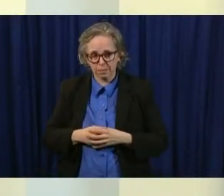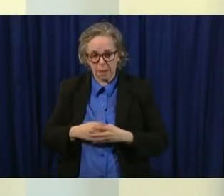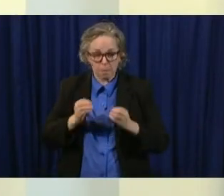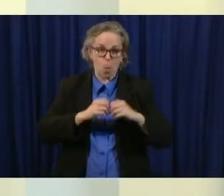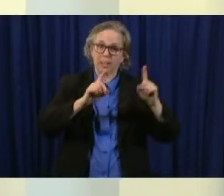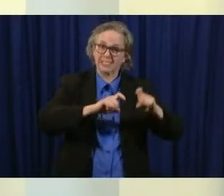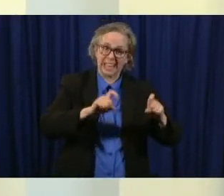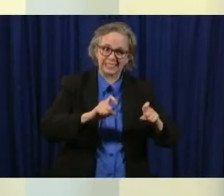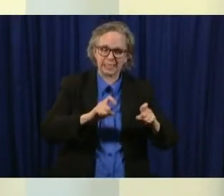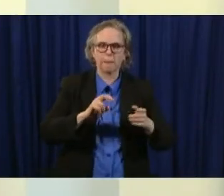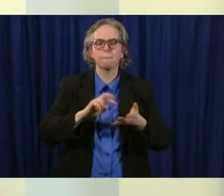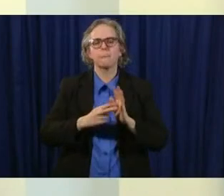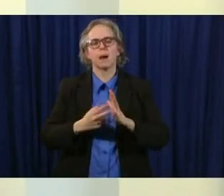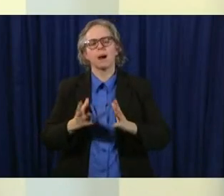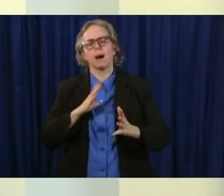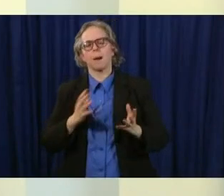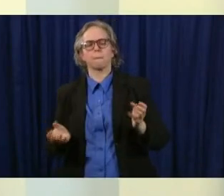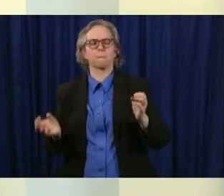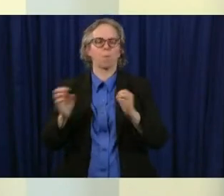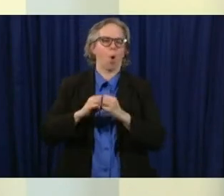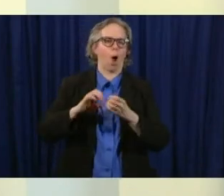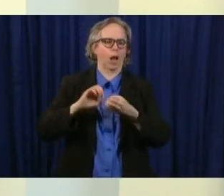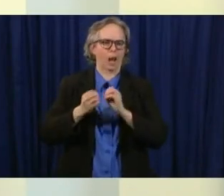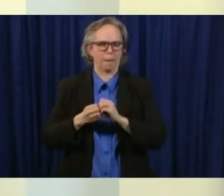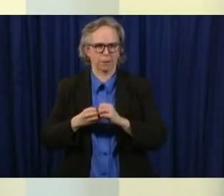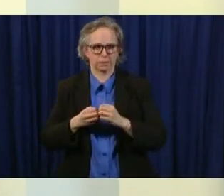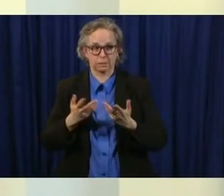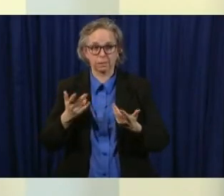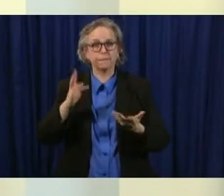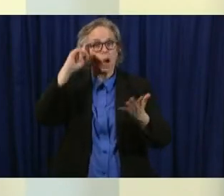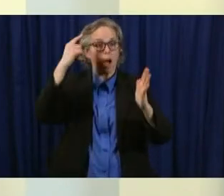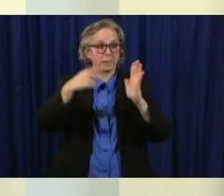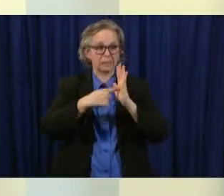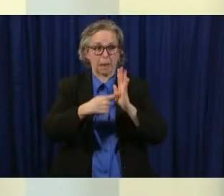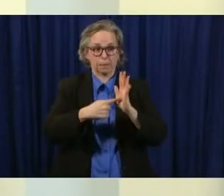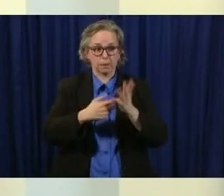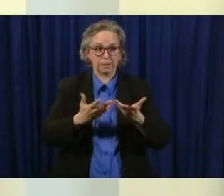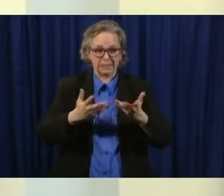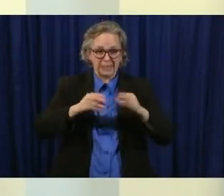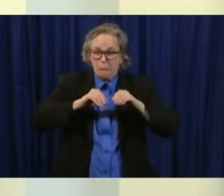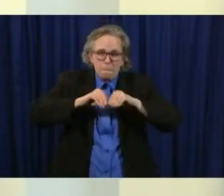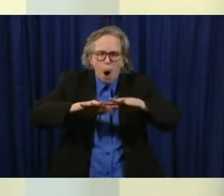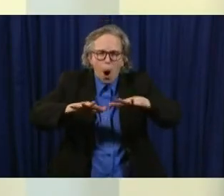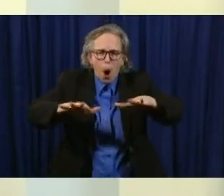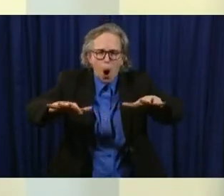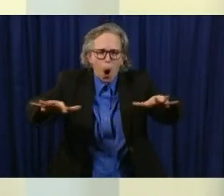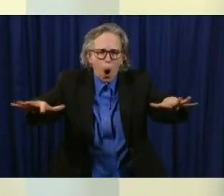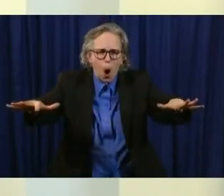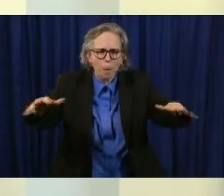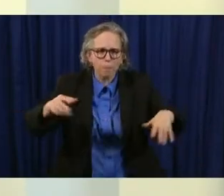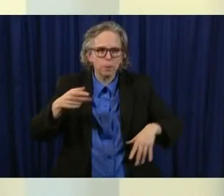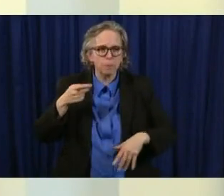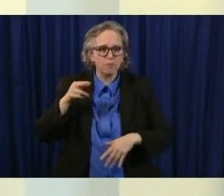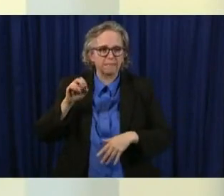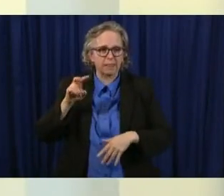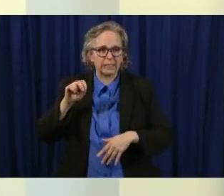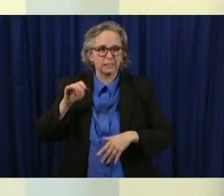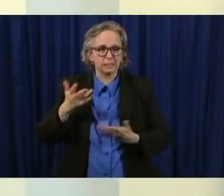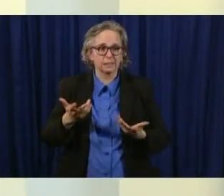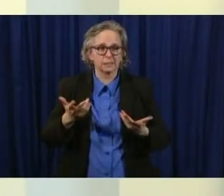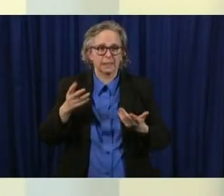prevalence numbers um we'll be able to look at rates of infection um we're checked we're gonna